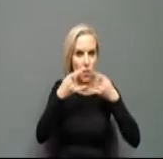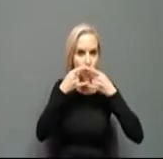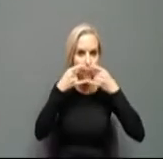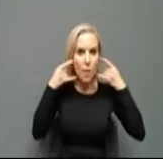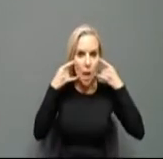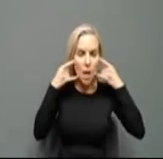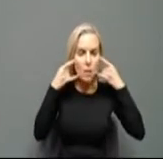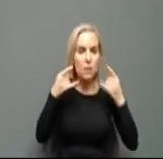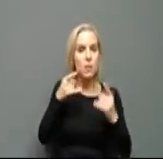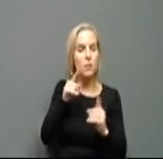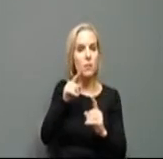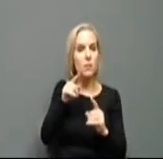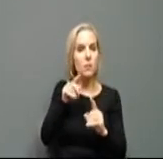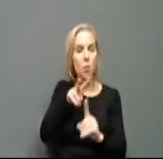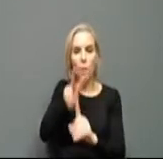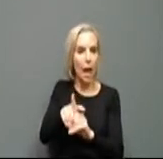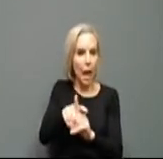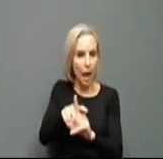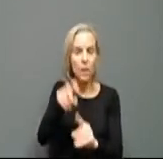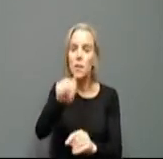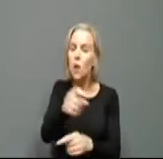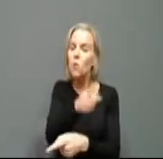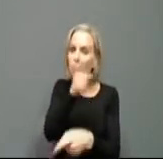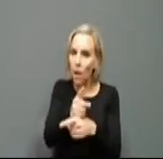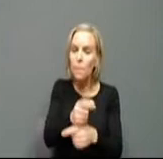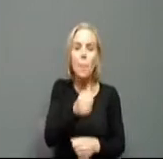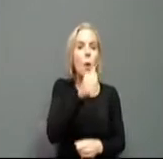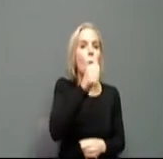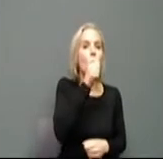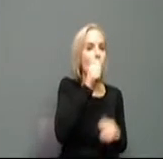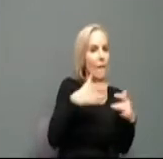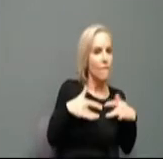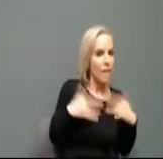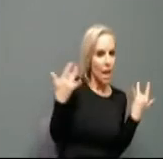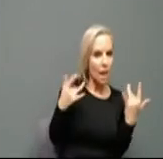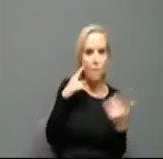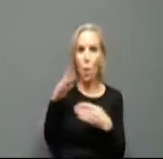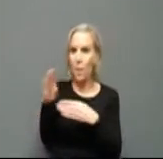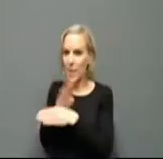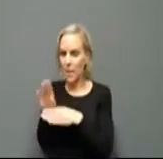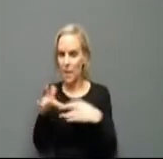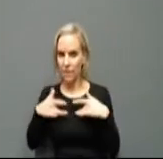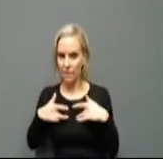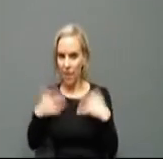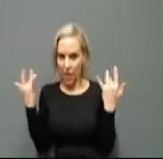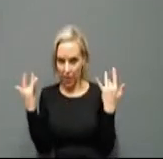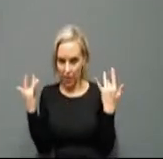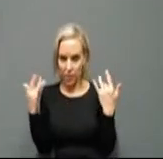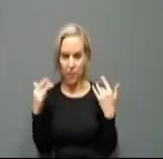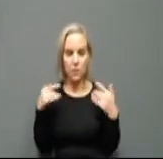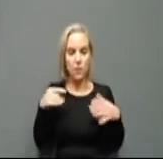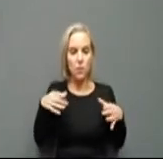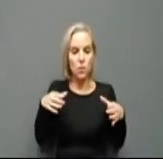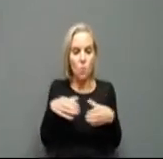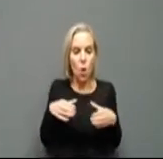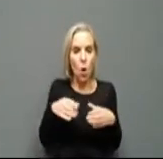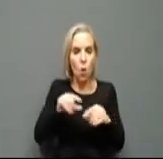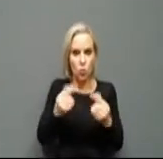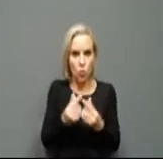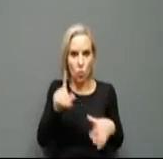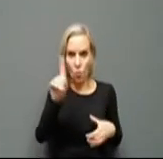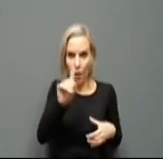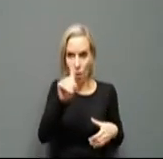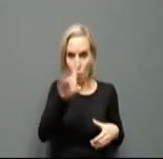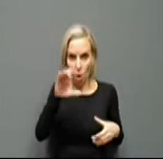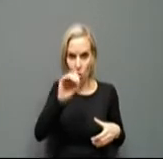clarifying that that is true both for private gatherings and for business. Small groups where 100% of people